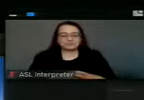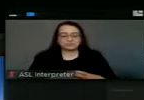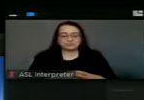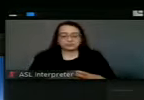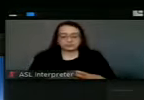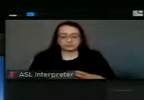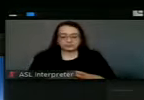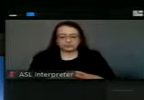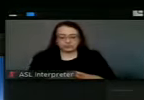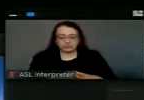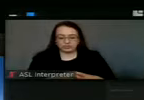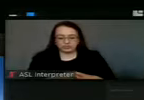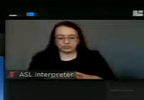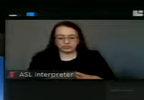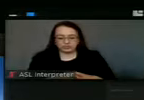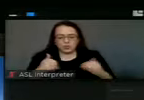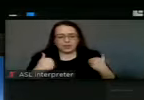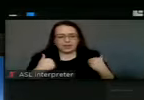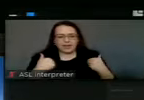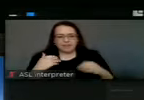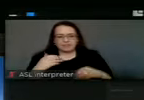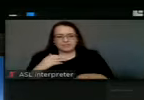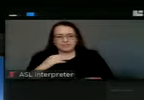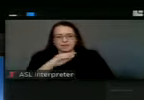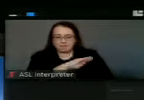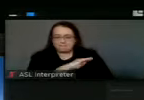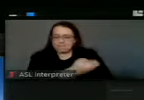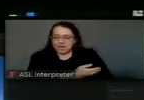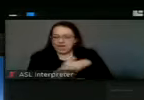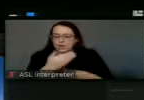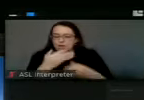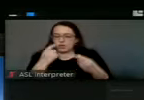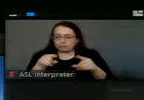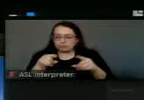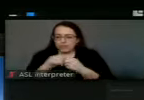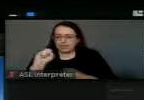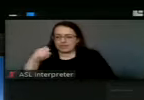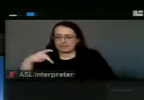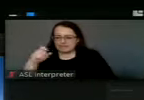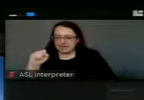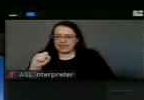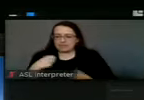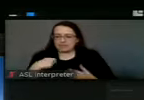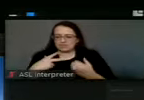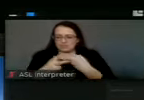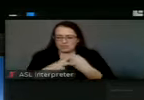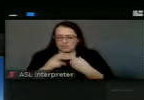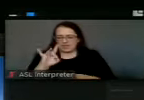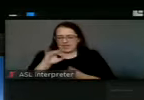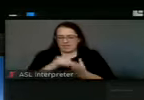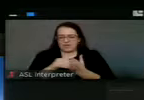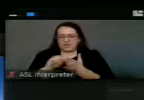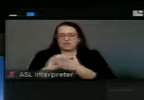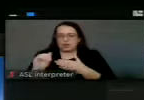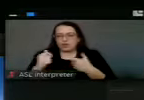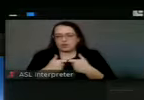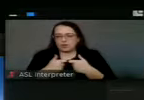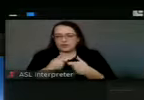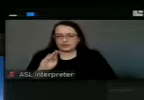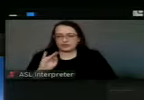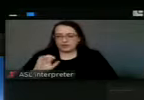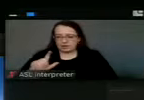we have an interruptible power rate with SPS. saves us a lot of money annually. We have about an $8 million electric bill.